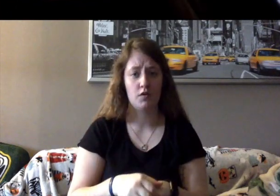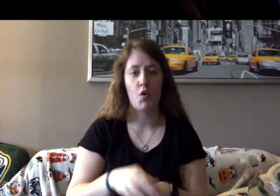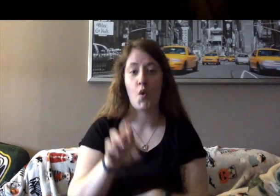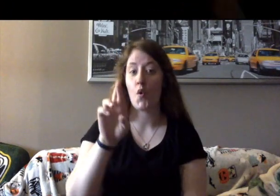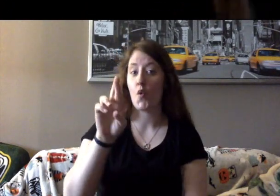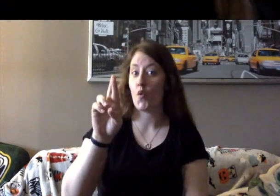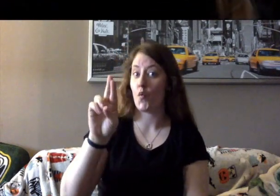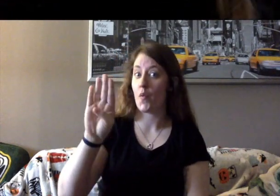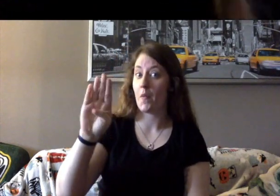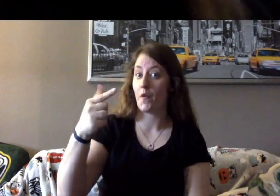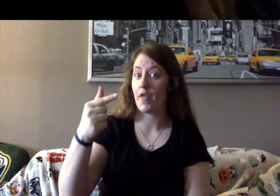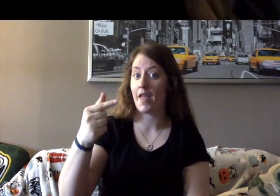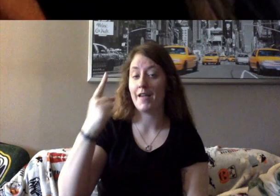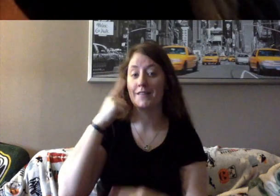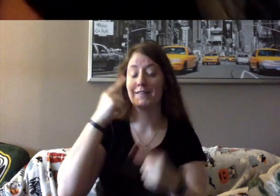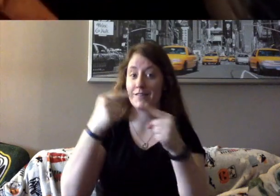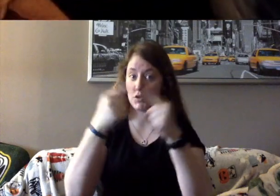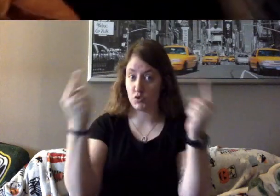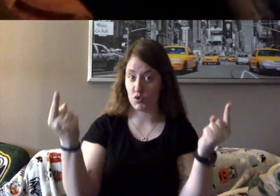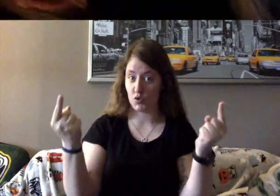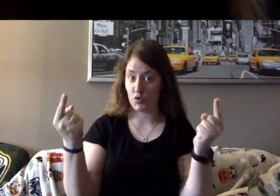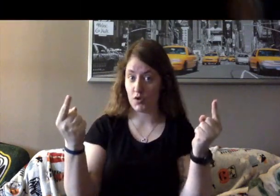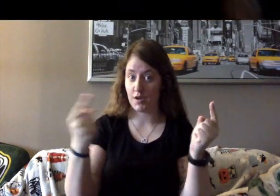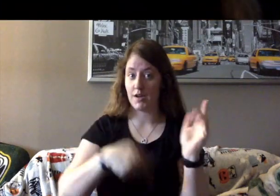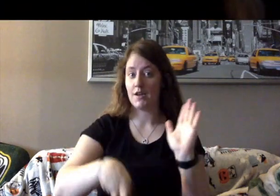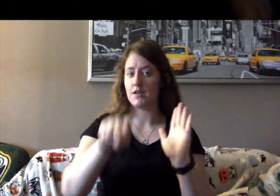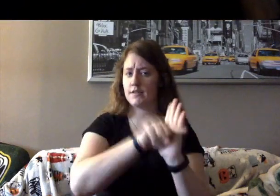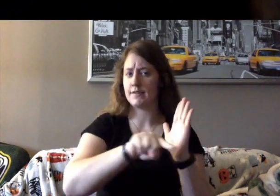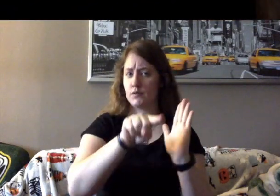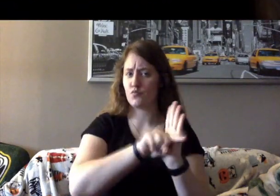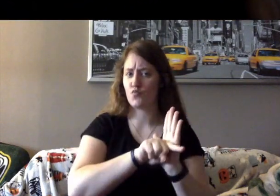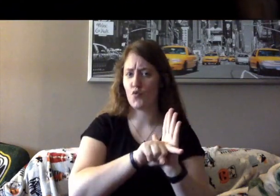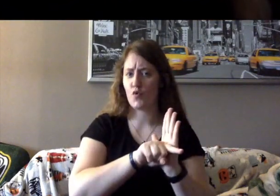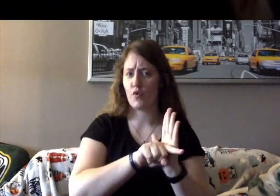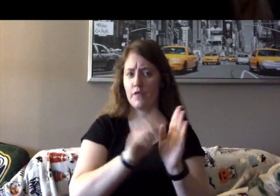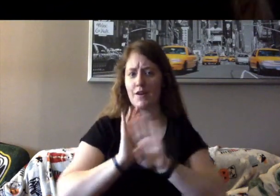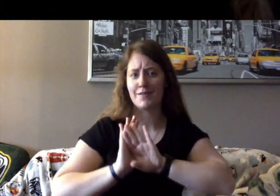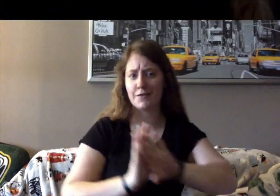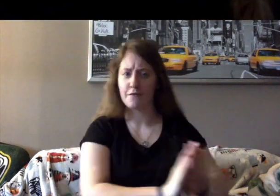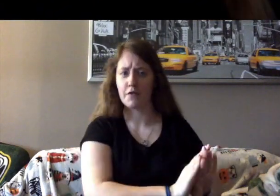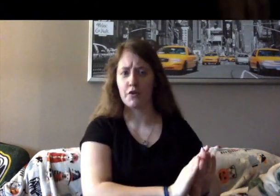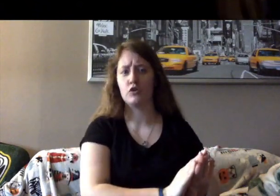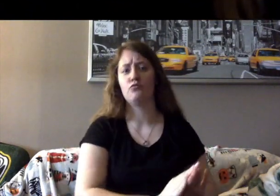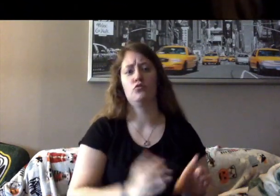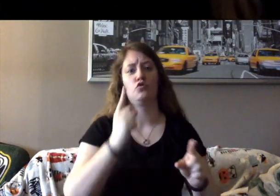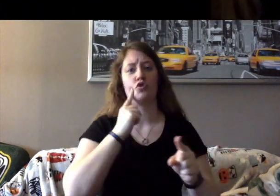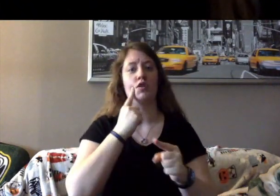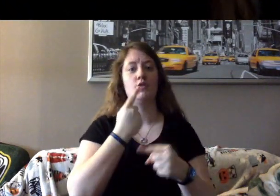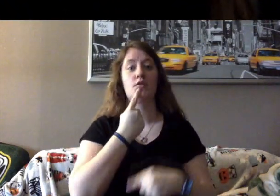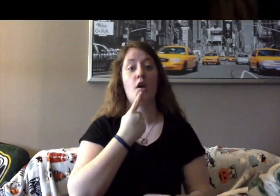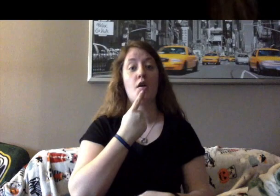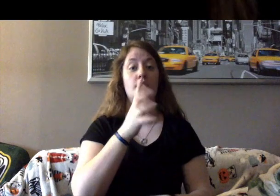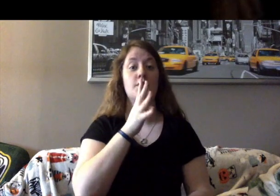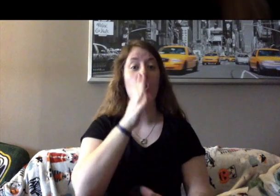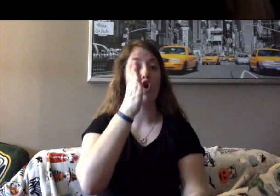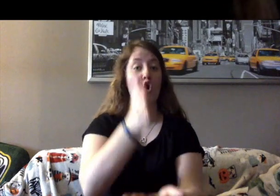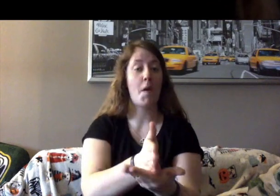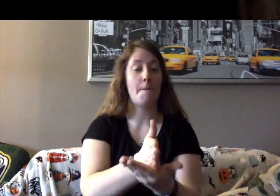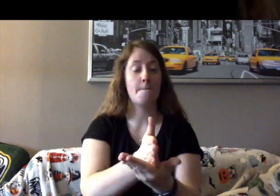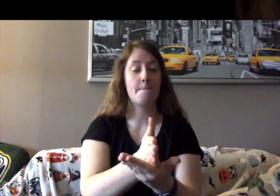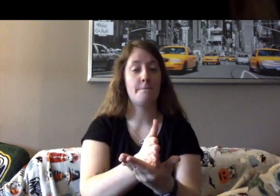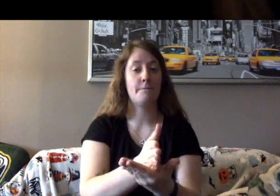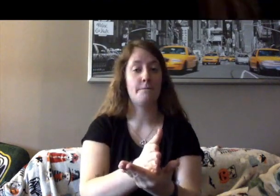disapproved, and deferred. She has objected. She has resisted. She has